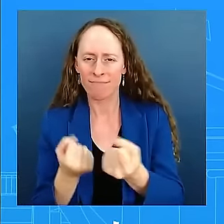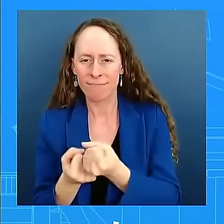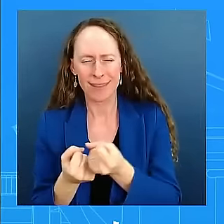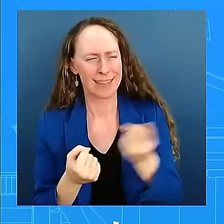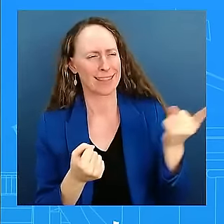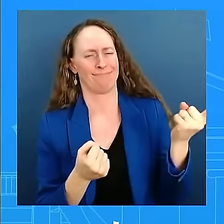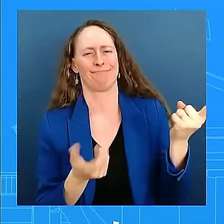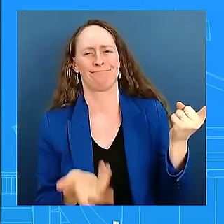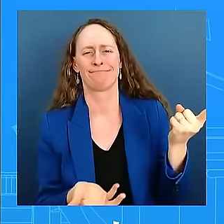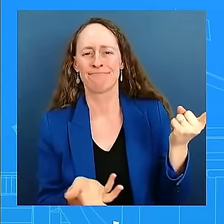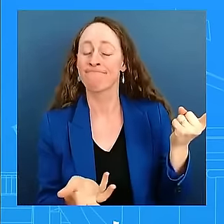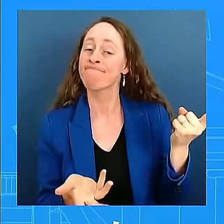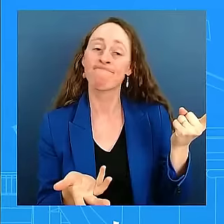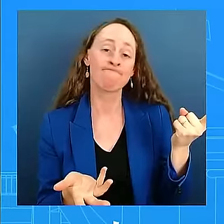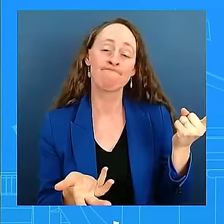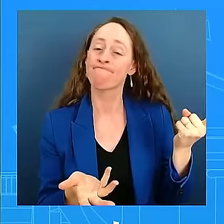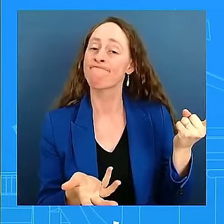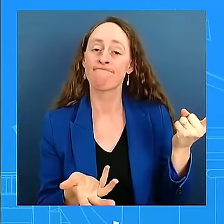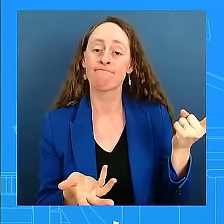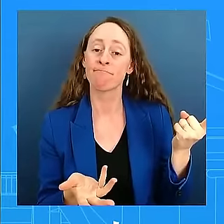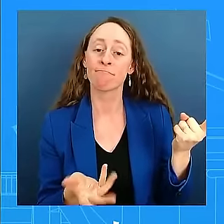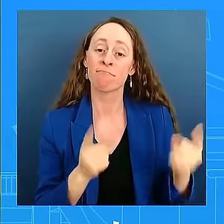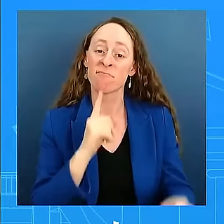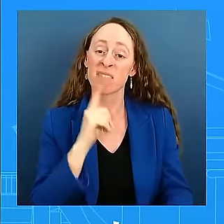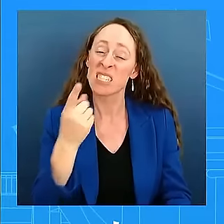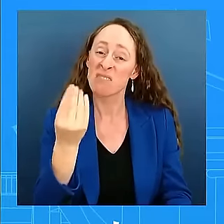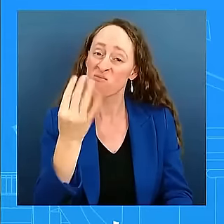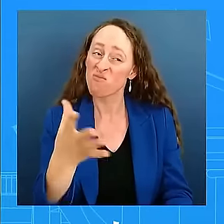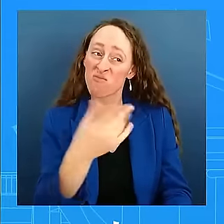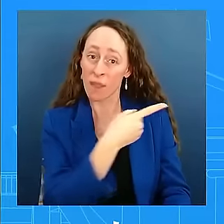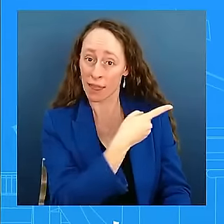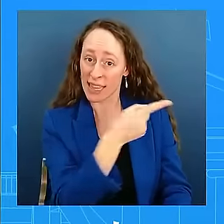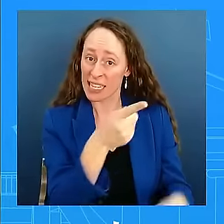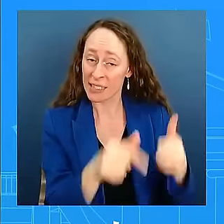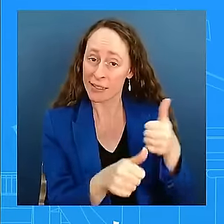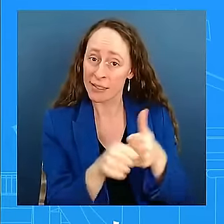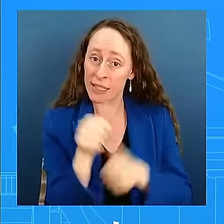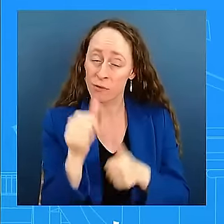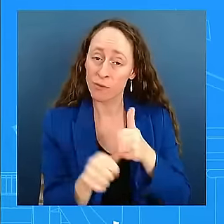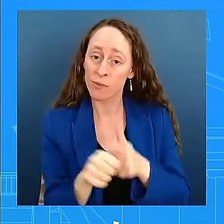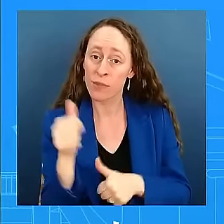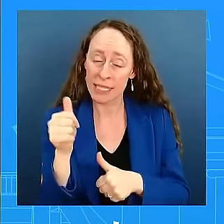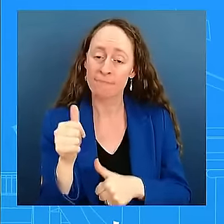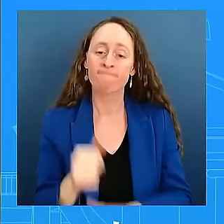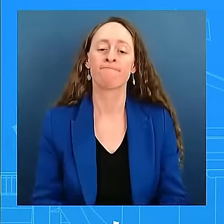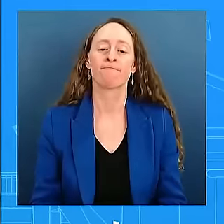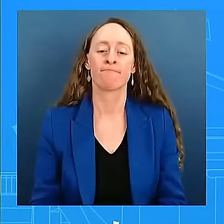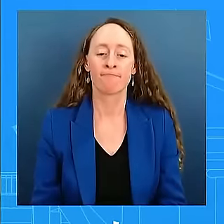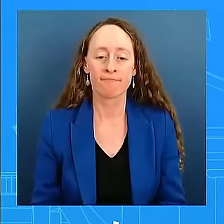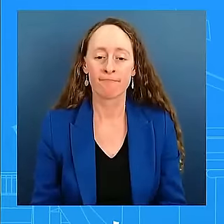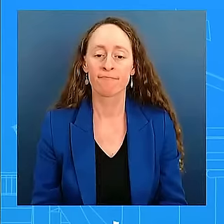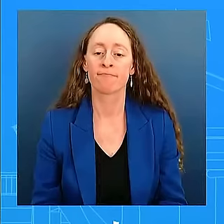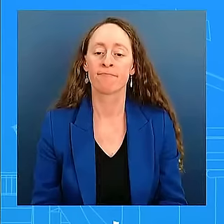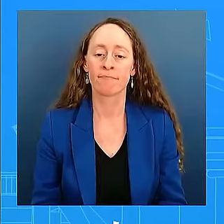ideal. It is dangerous, in fact. And let's not forget, I do want to say this, when